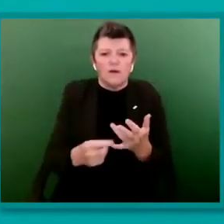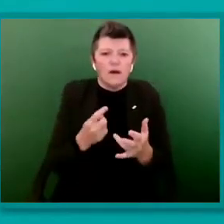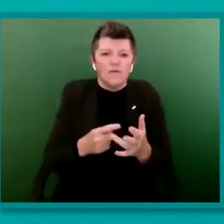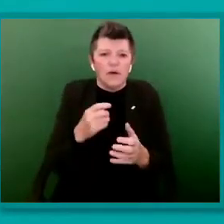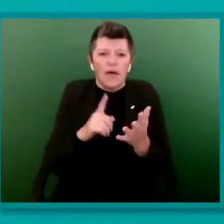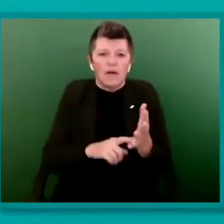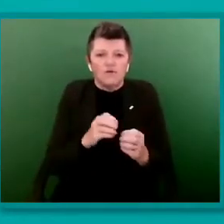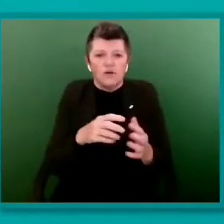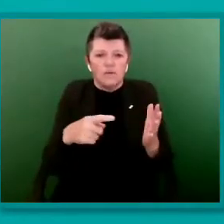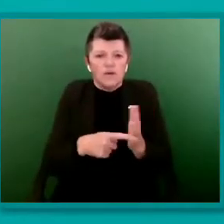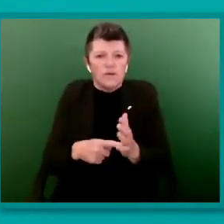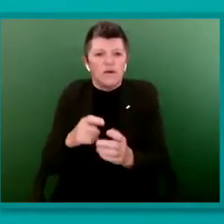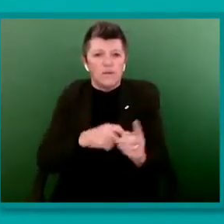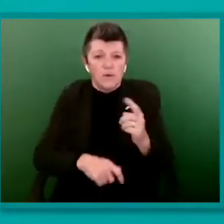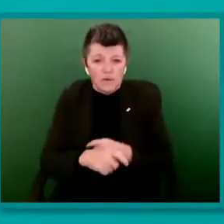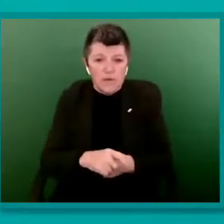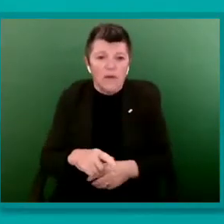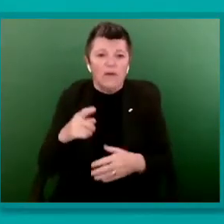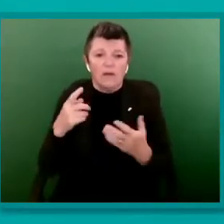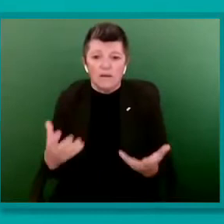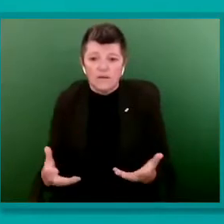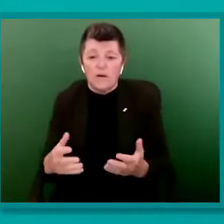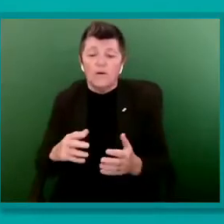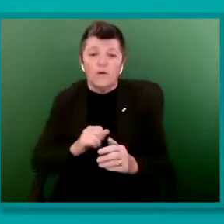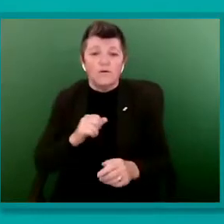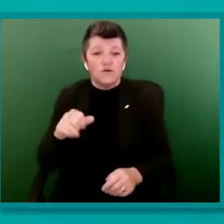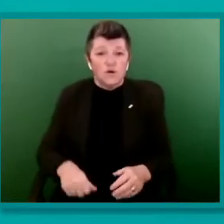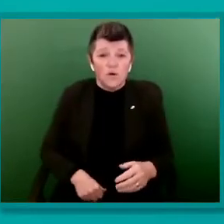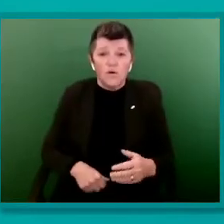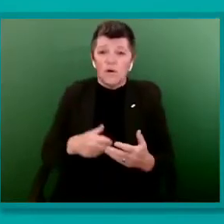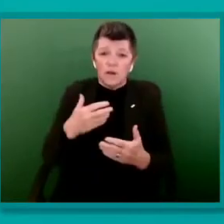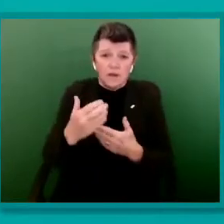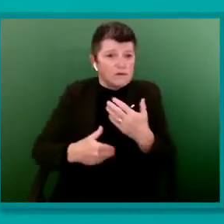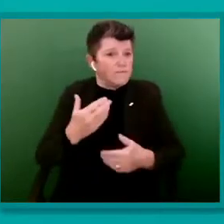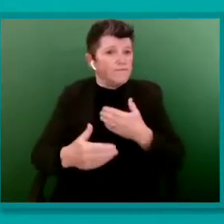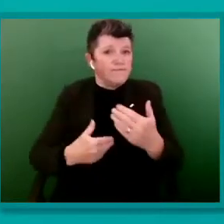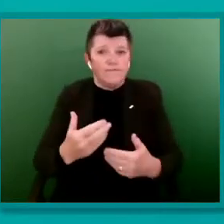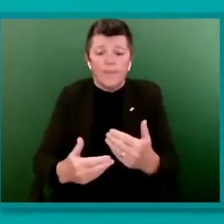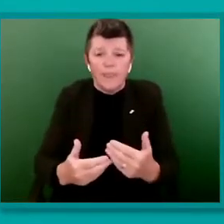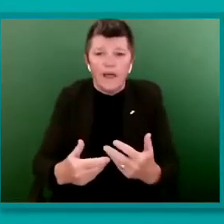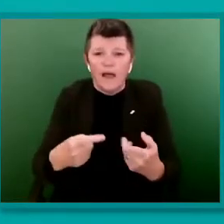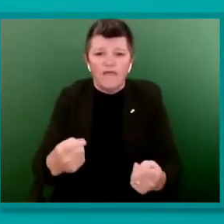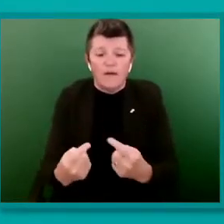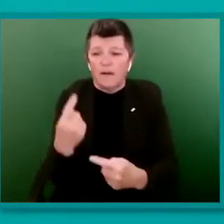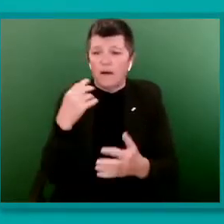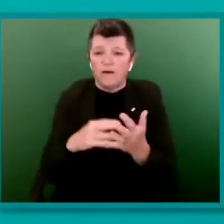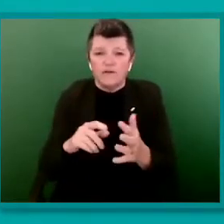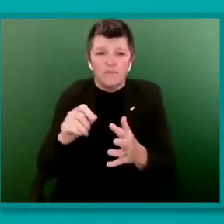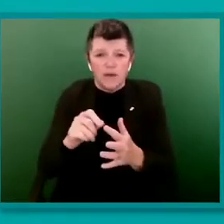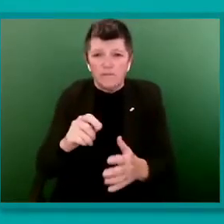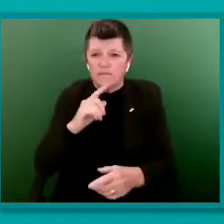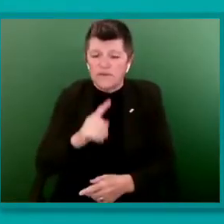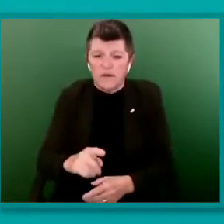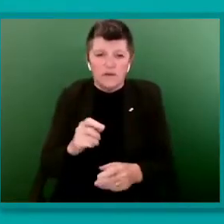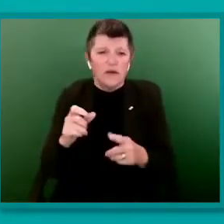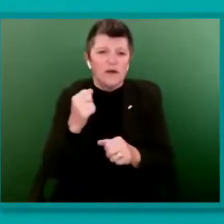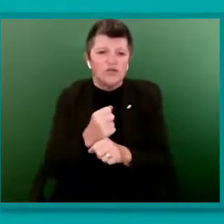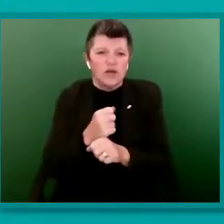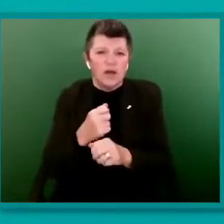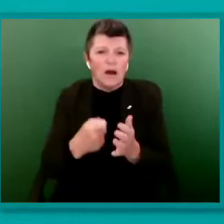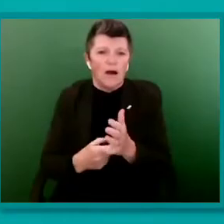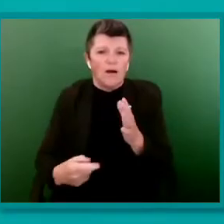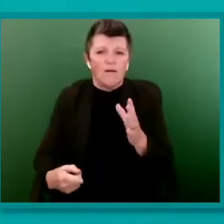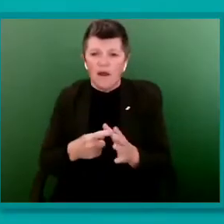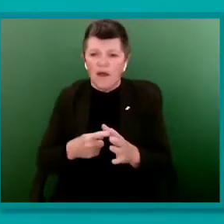and then left them standing there last September when it announced it would not be making any reforms to the GRA after all. Labour